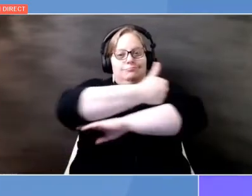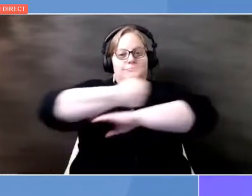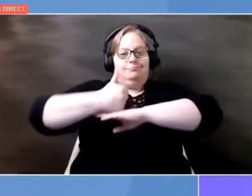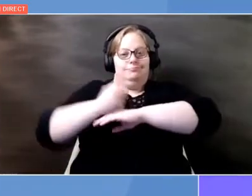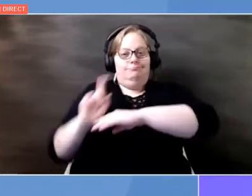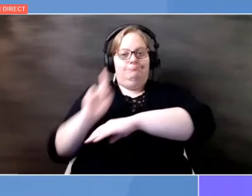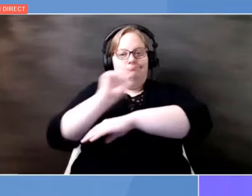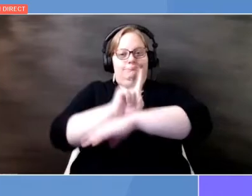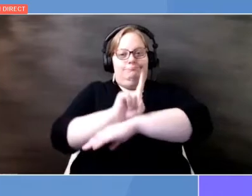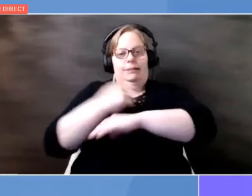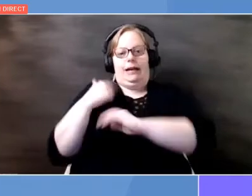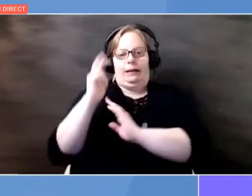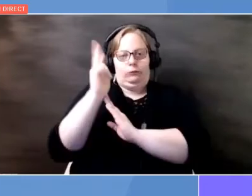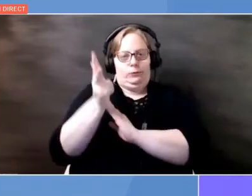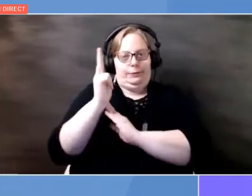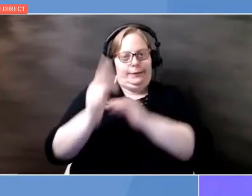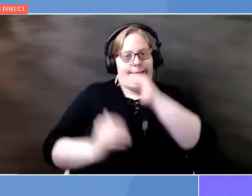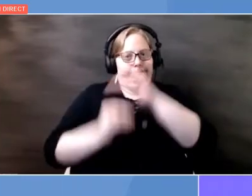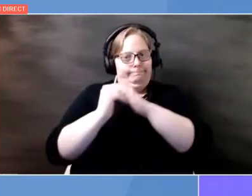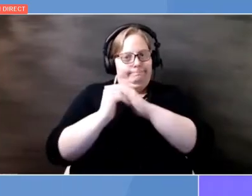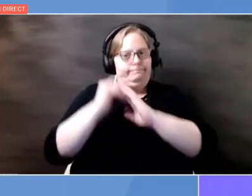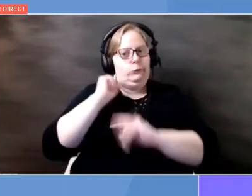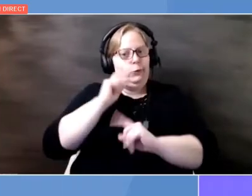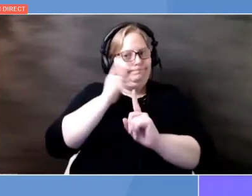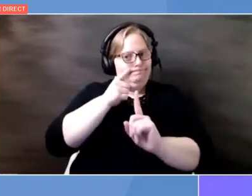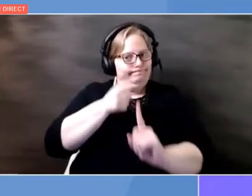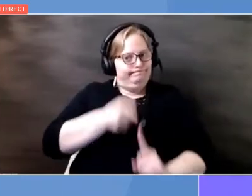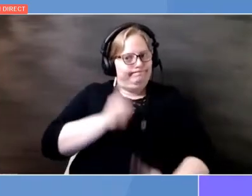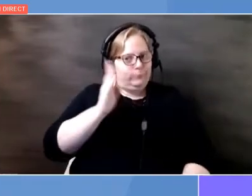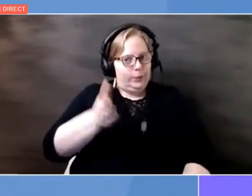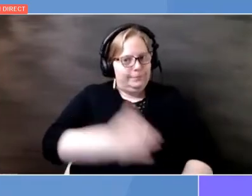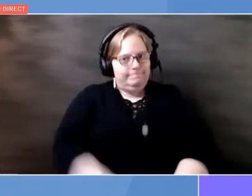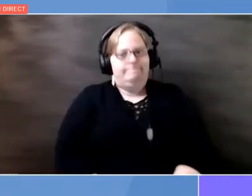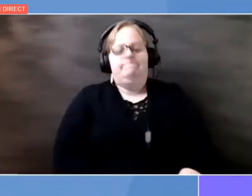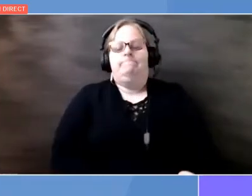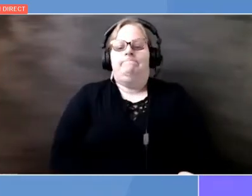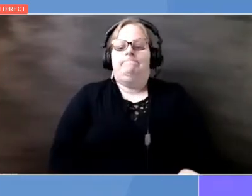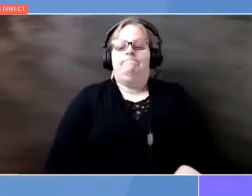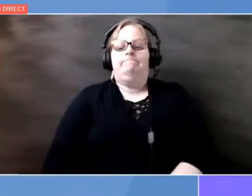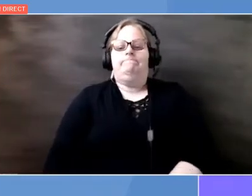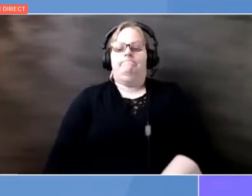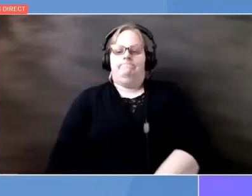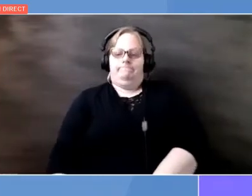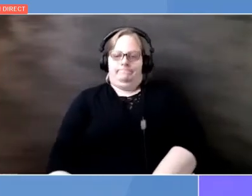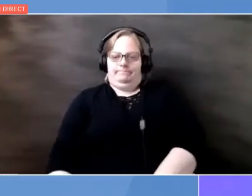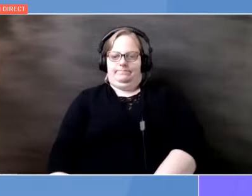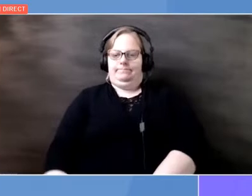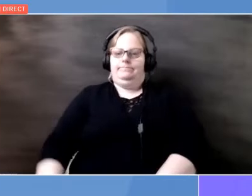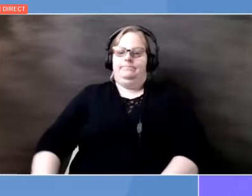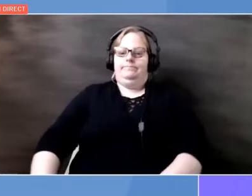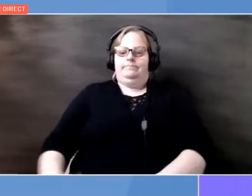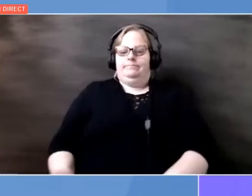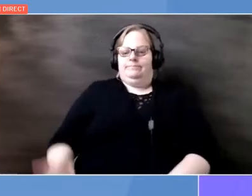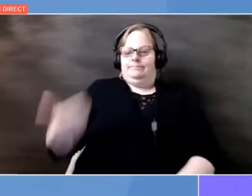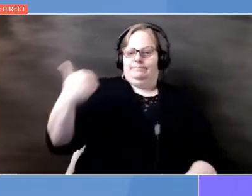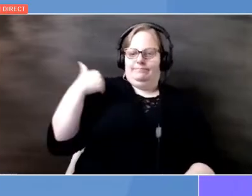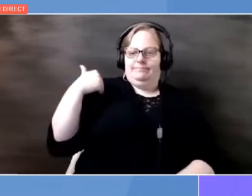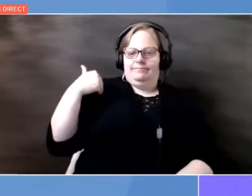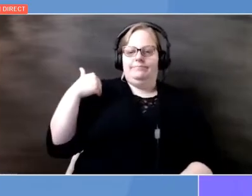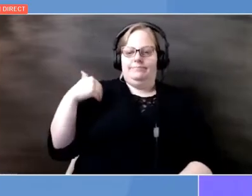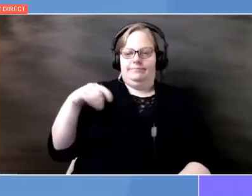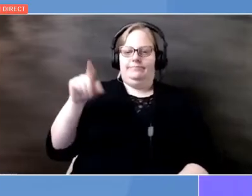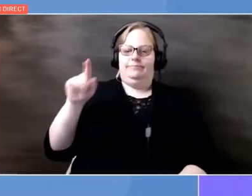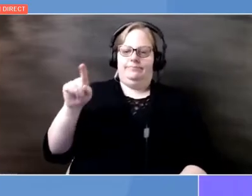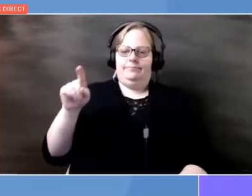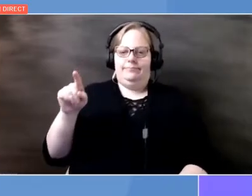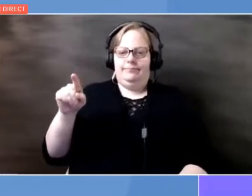three minutes, so I'll be straight to the point. Last day, Secretary Granholm invited us all